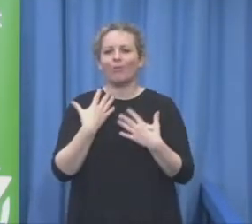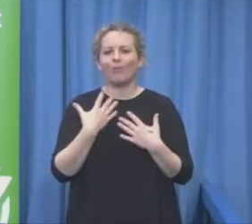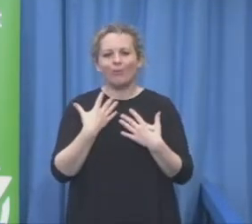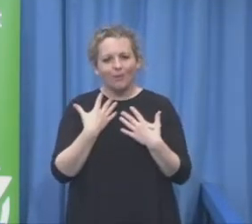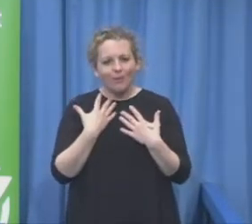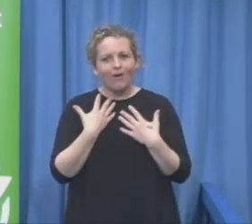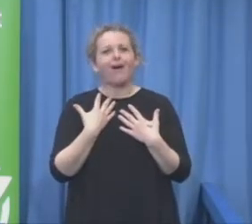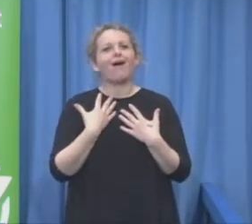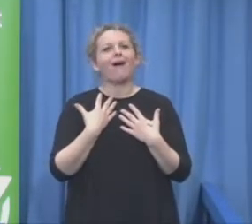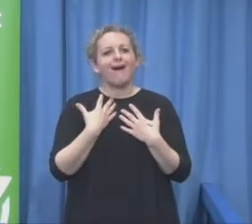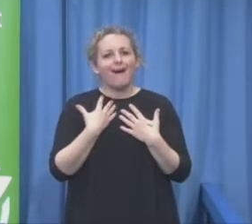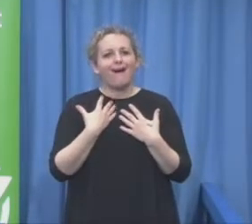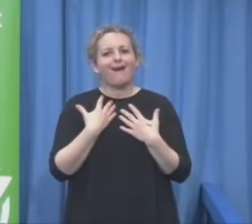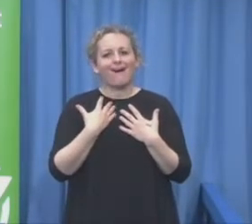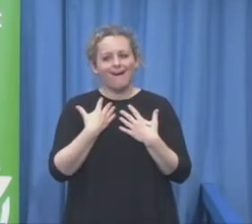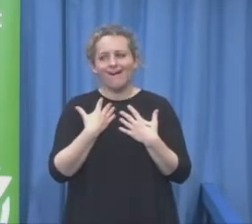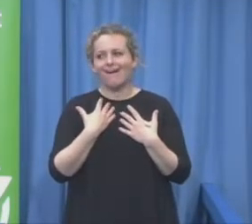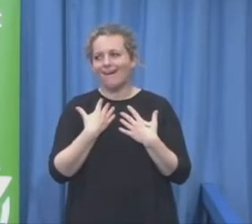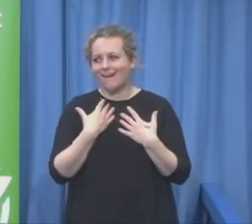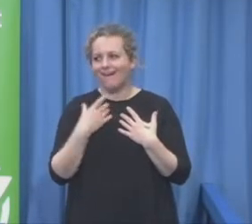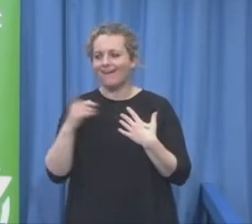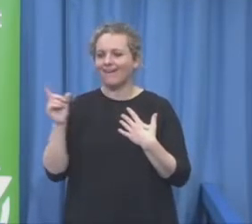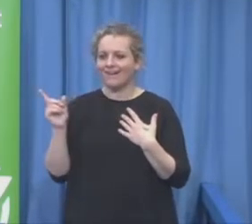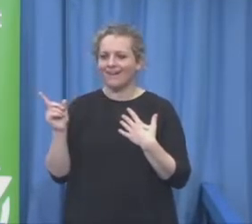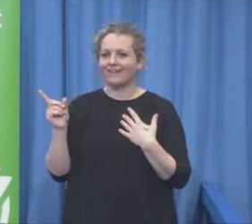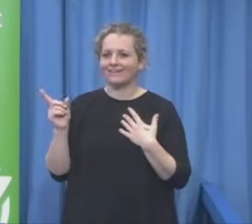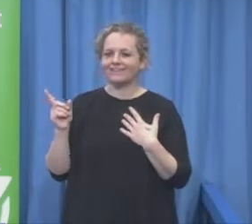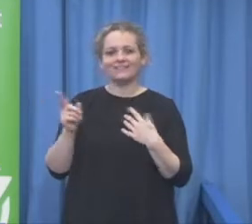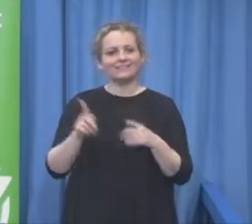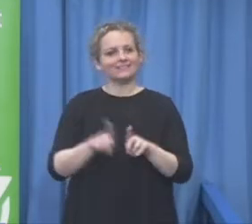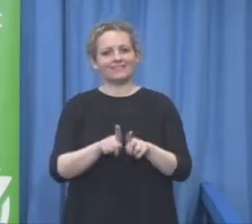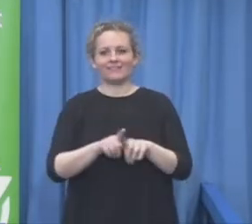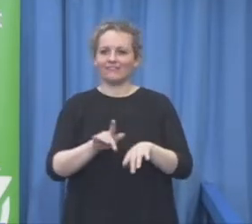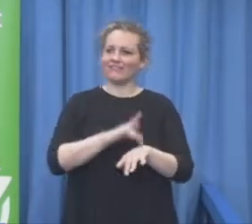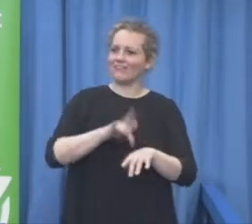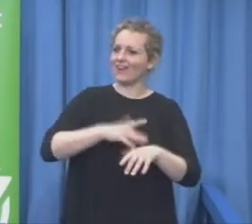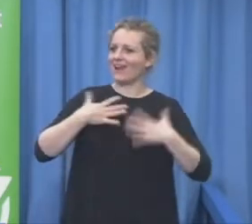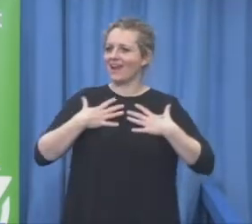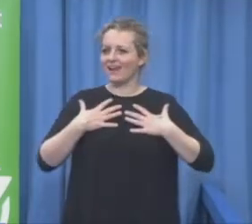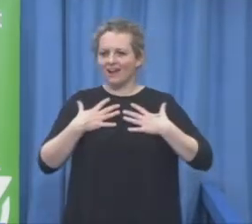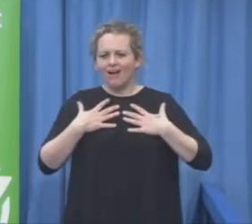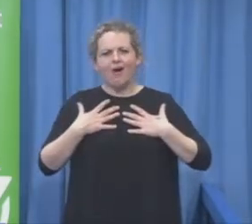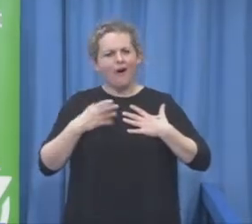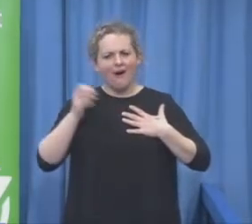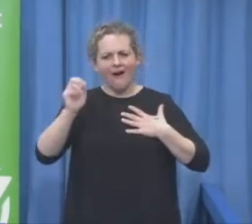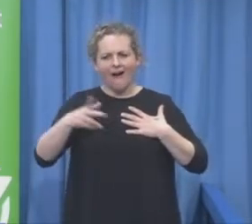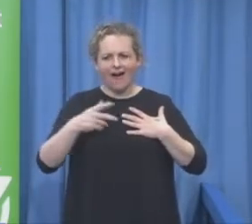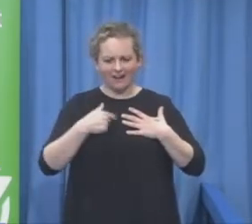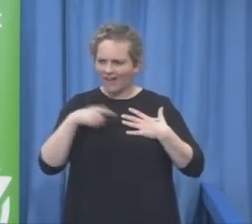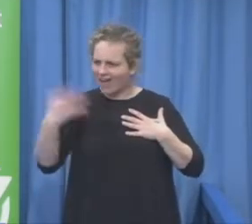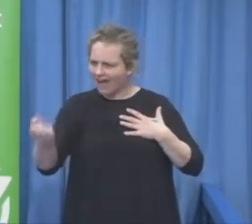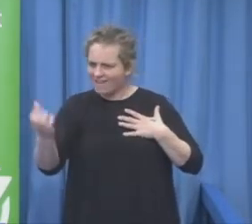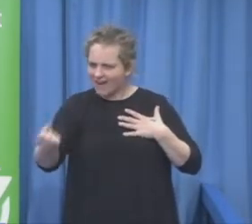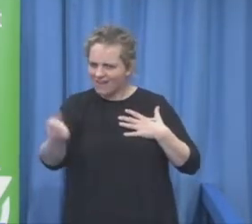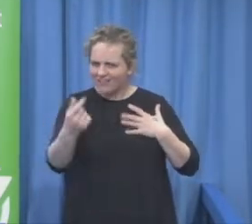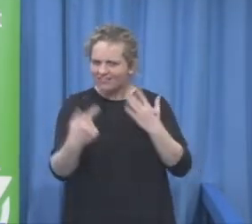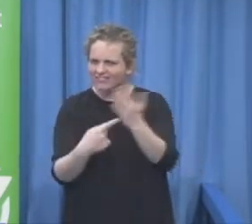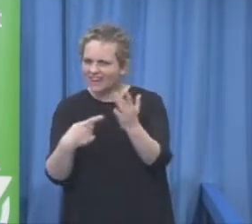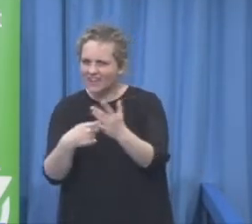radio fans well the finally this is our presentation look